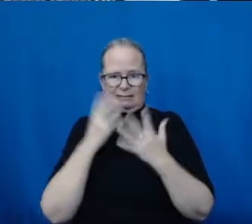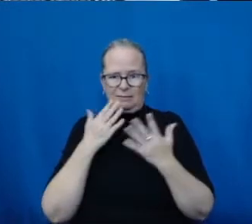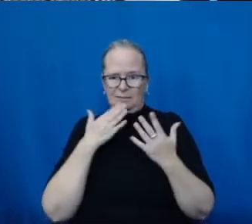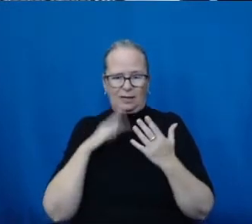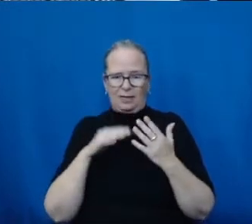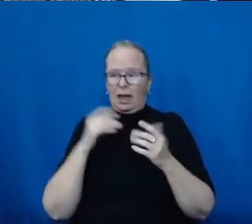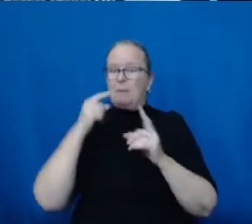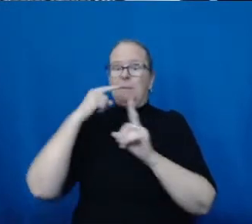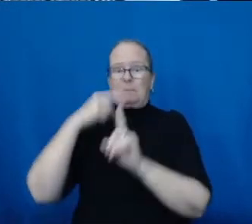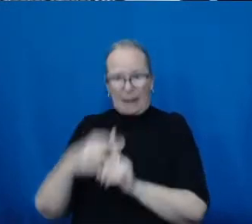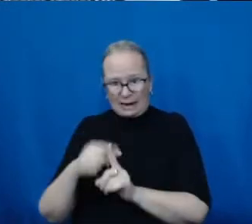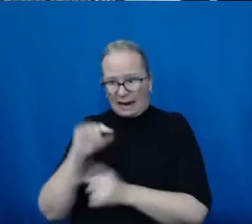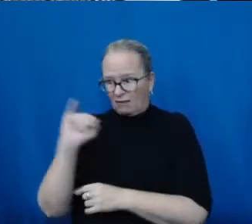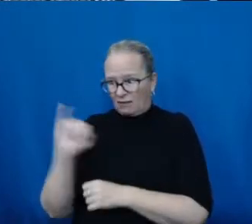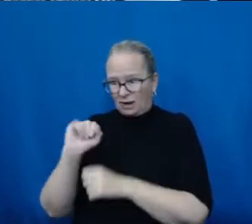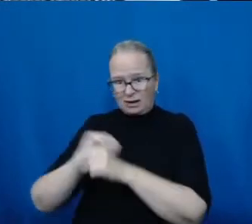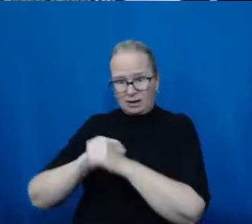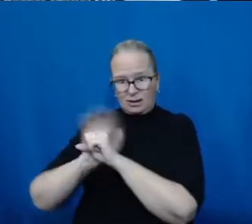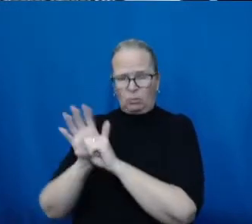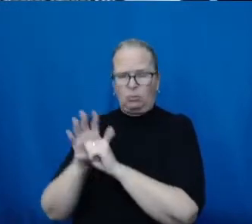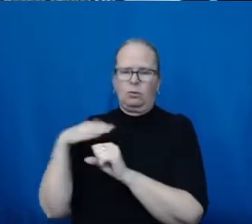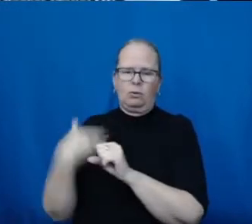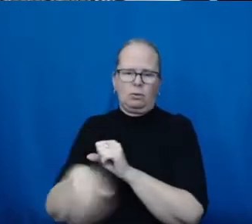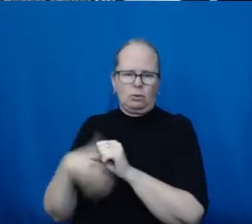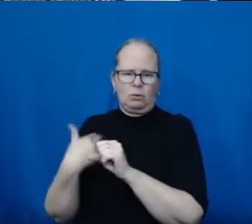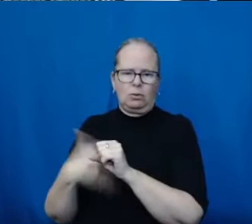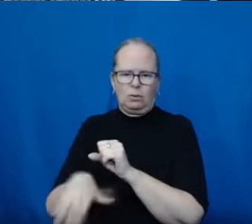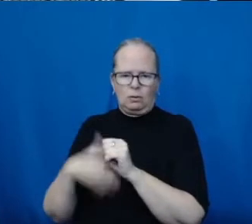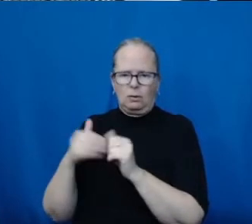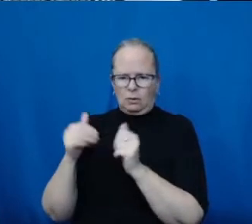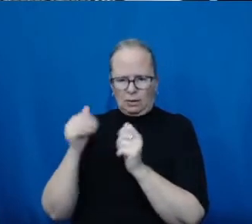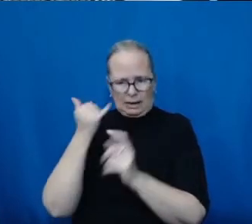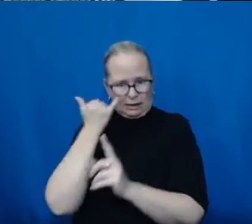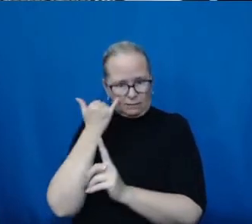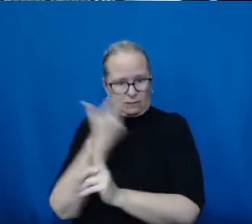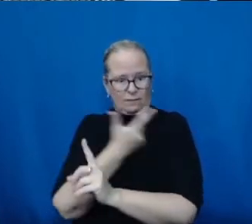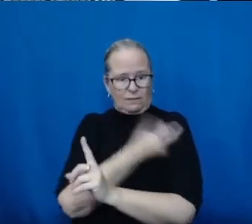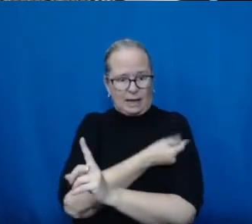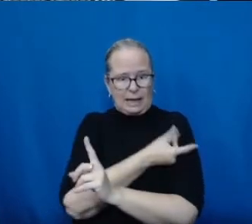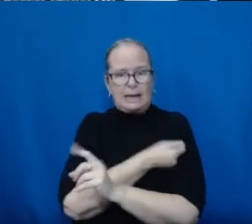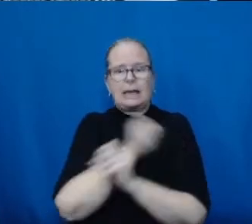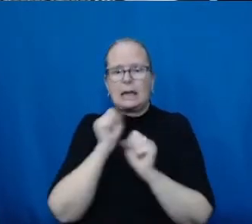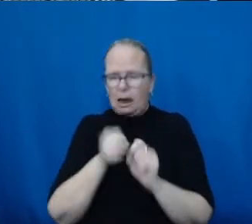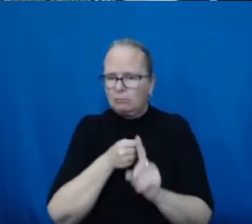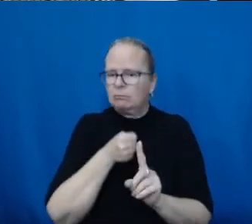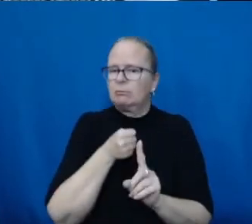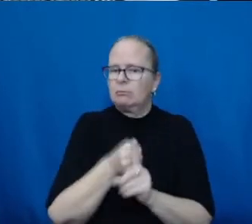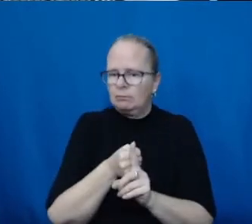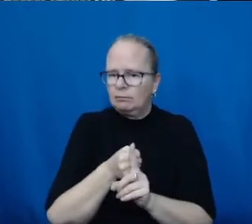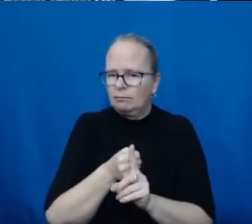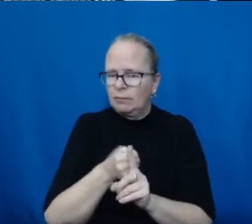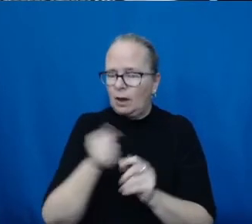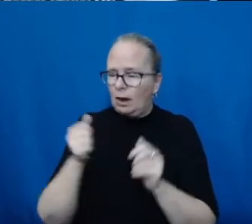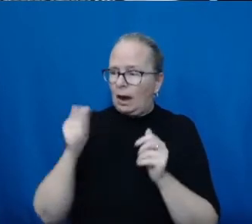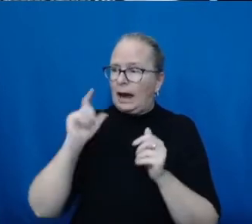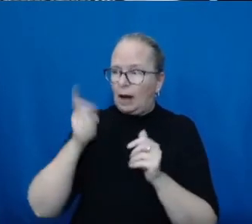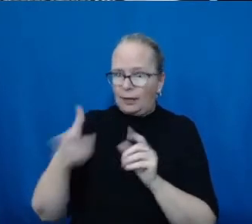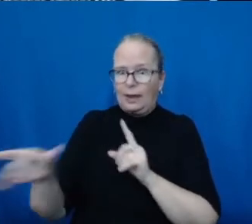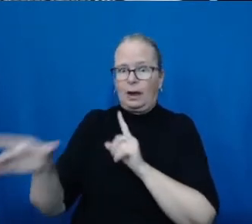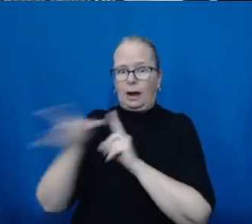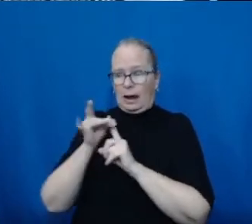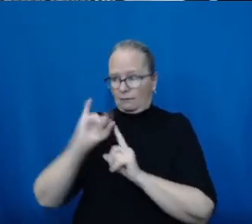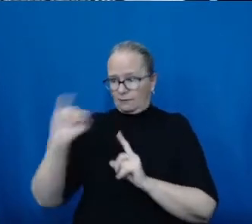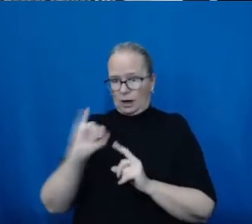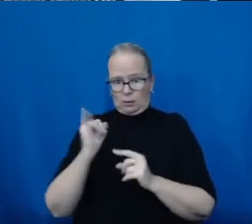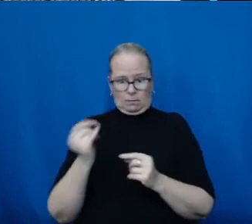happen way more frequently with COVID infection. This is a huge study done in Israel. And I think that is all I have to say.